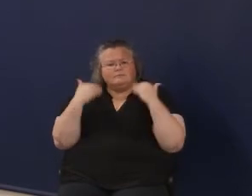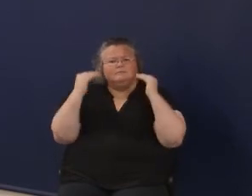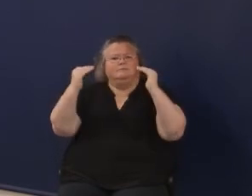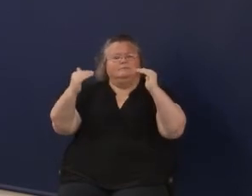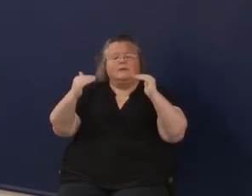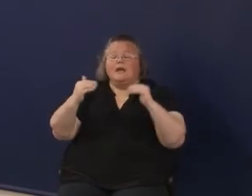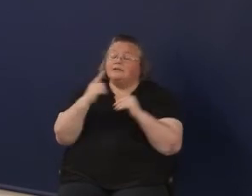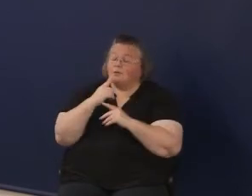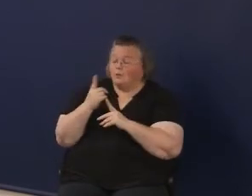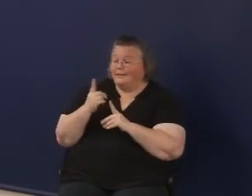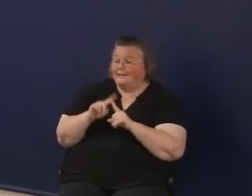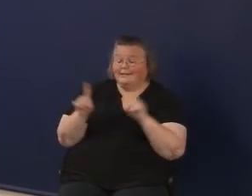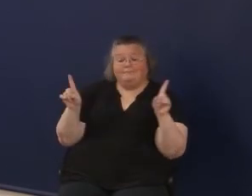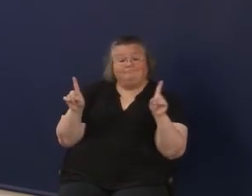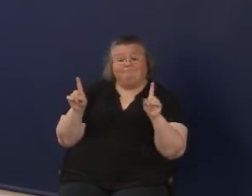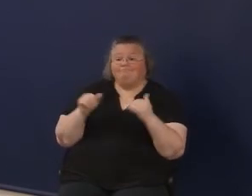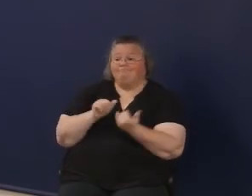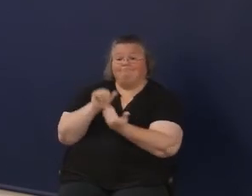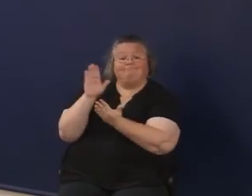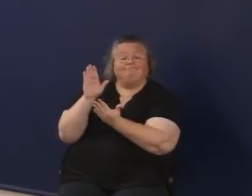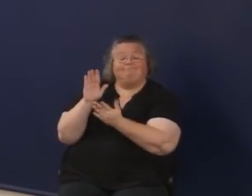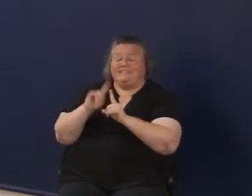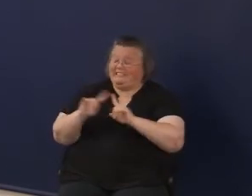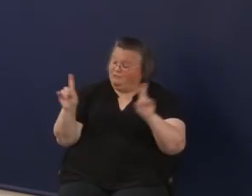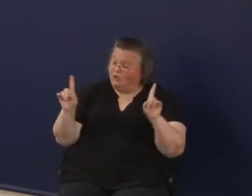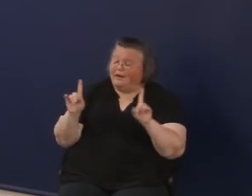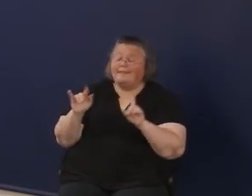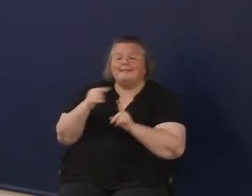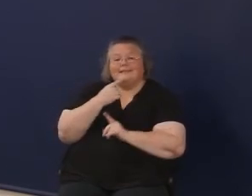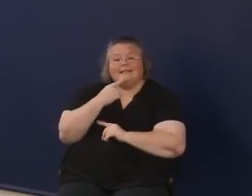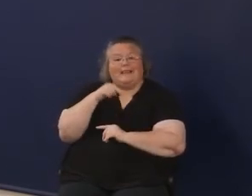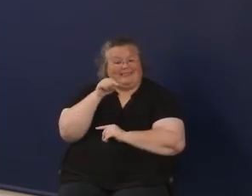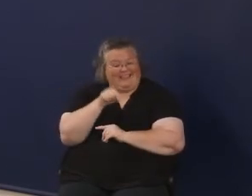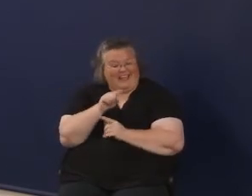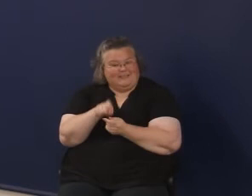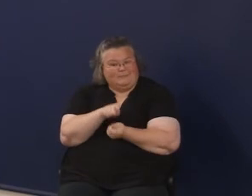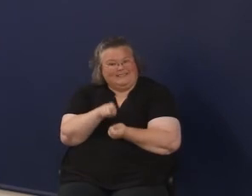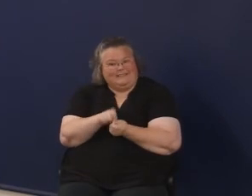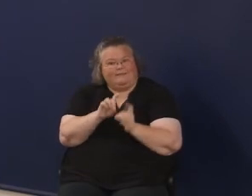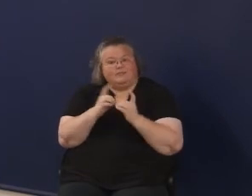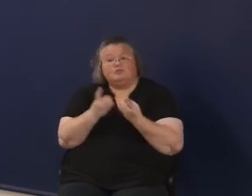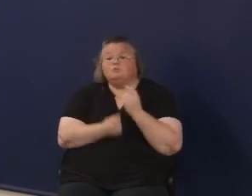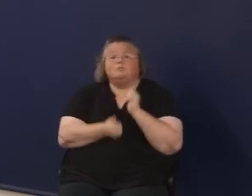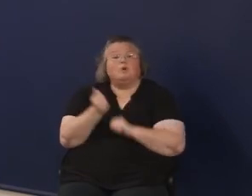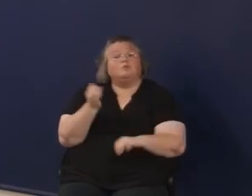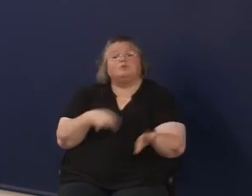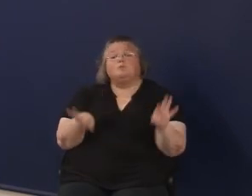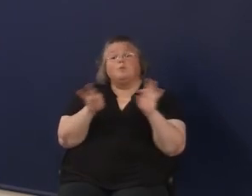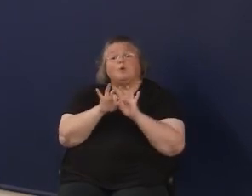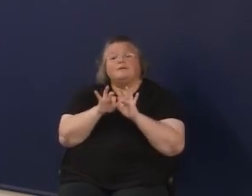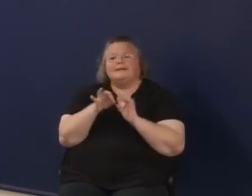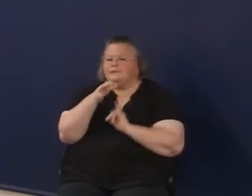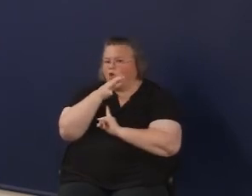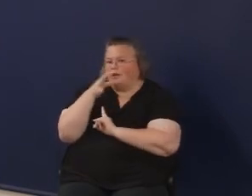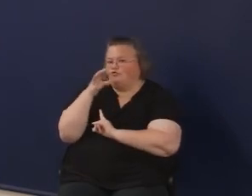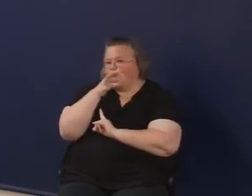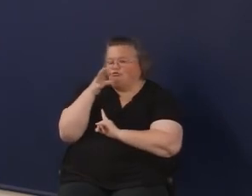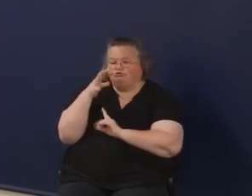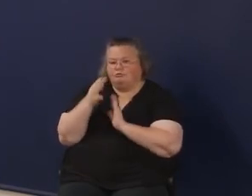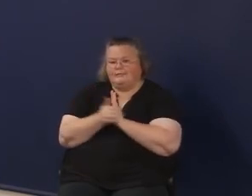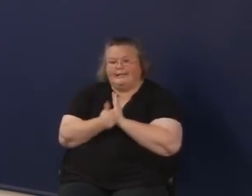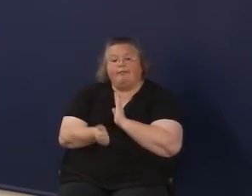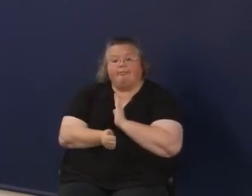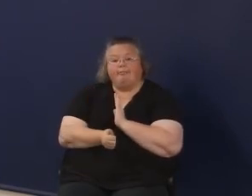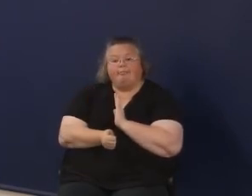mechanism. And what they did is they found out in that particular district, the thing that was most important was the agricultural skills. So they